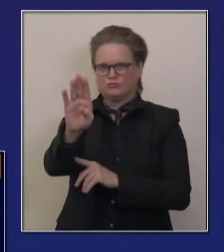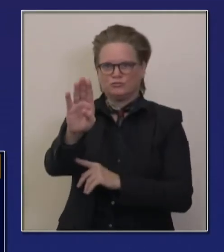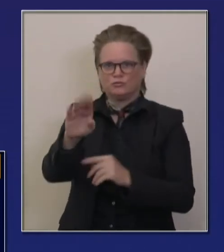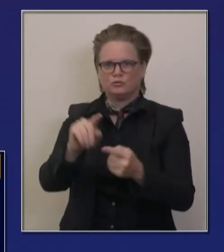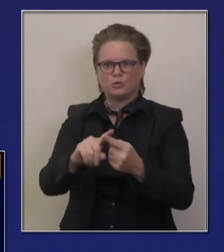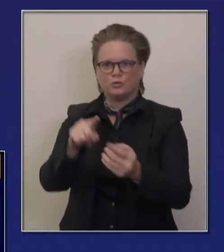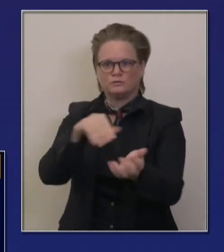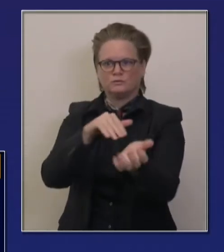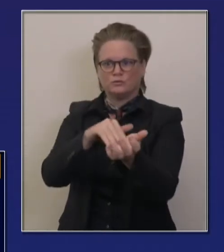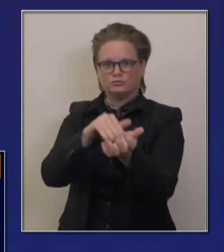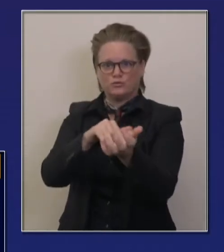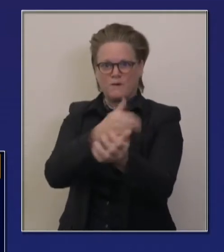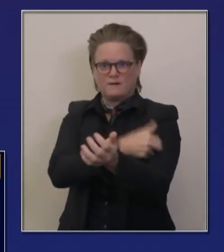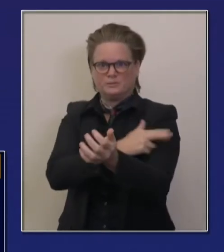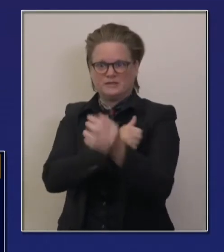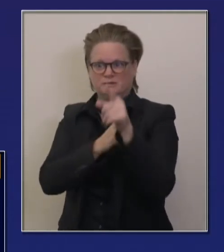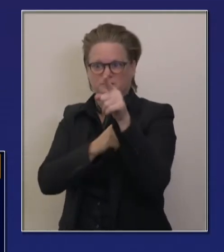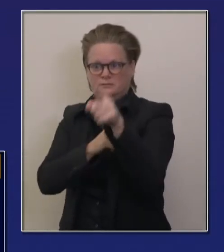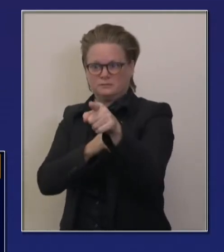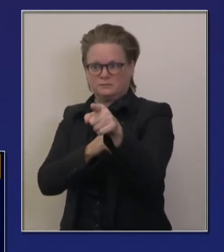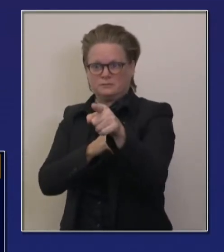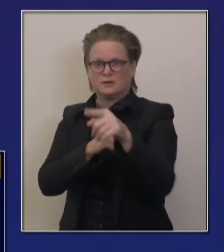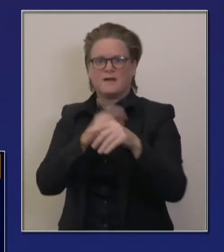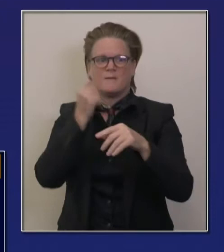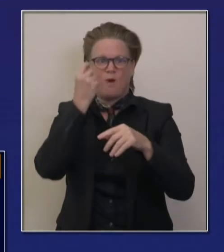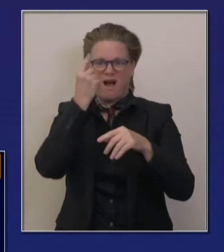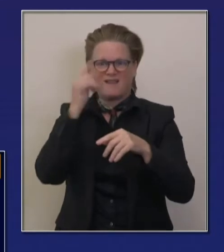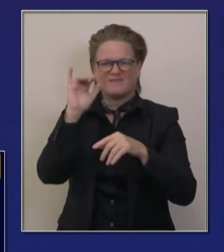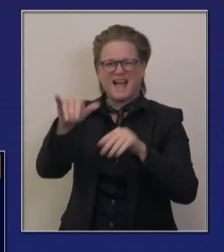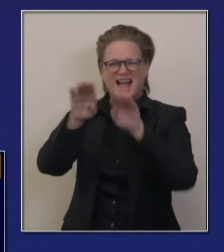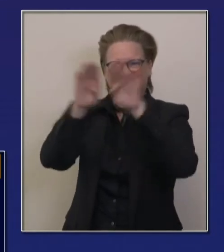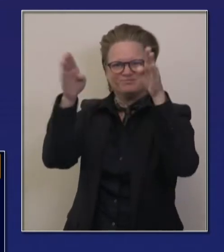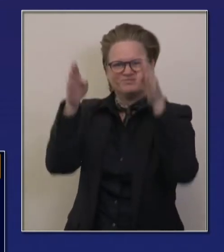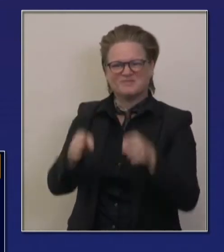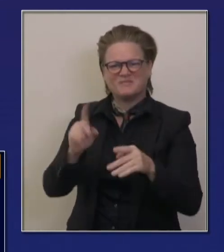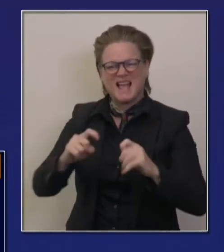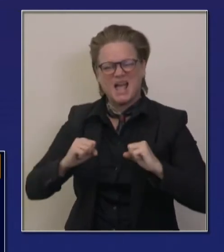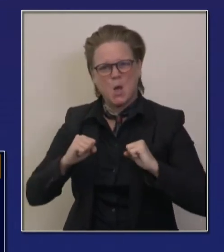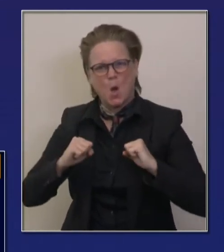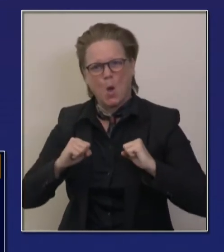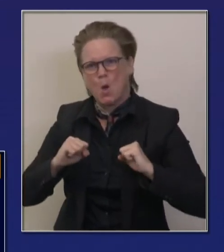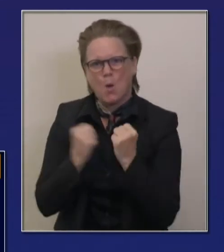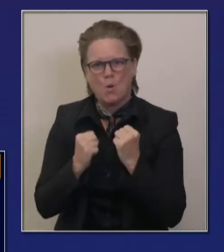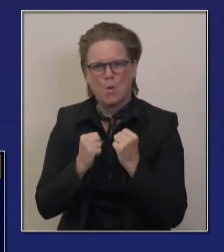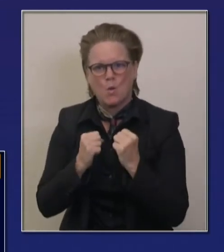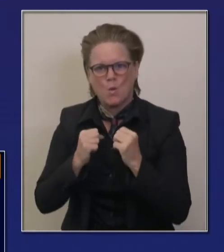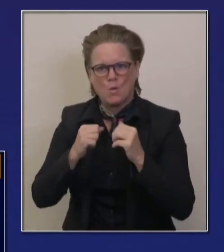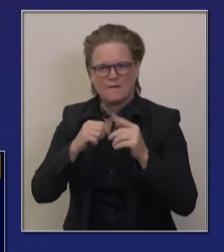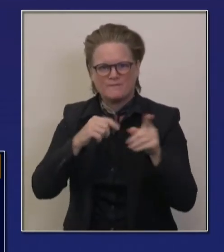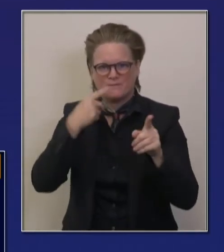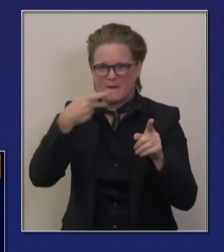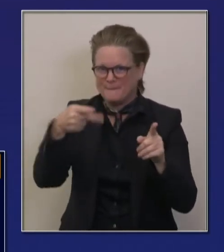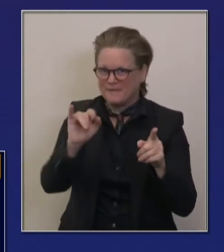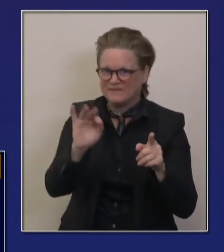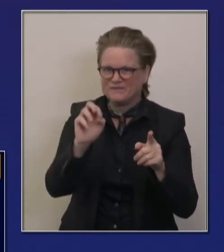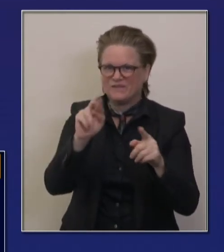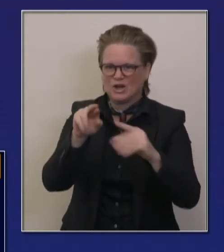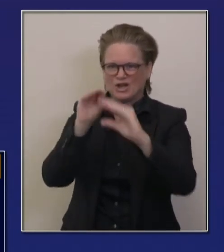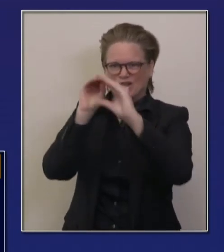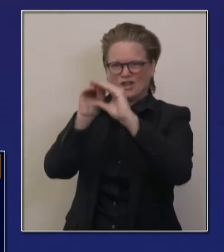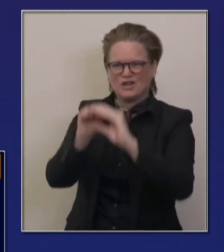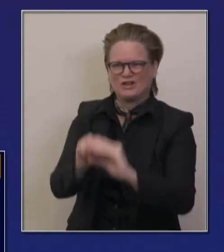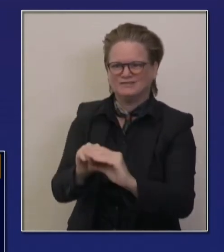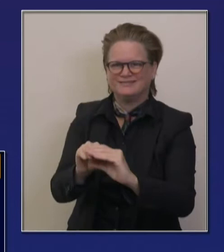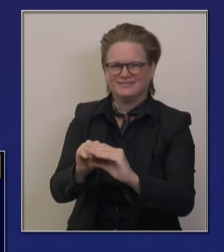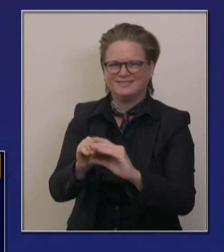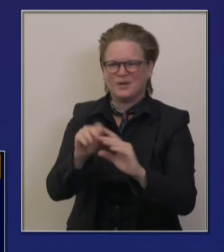transportation. Once those vaccines are received, step six, and this is it, and I'll get to one other group of slides